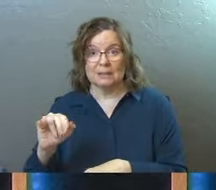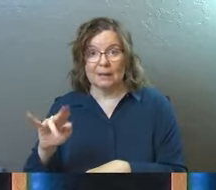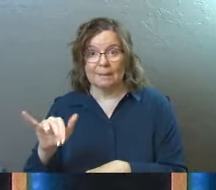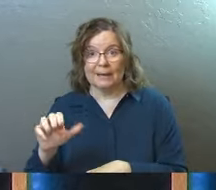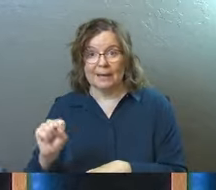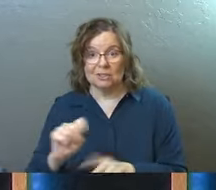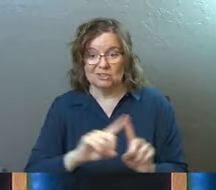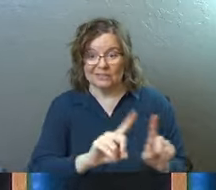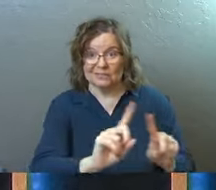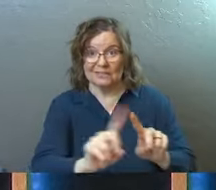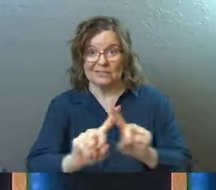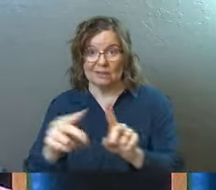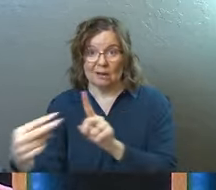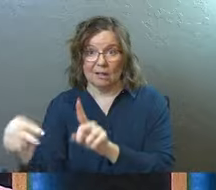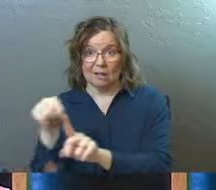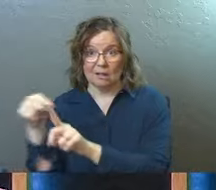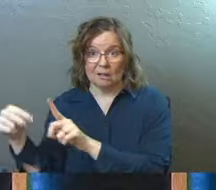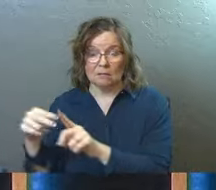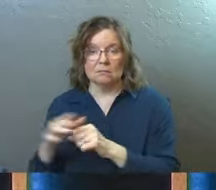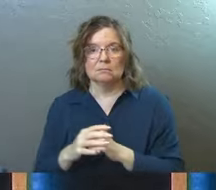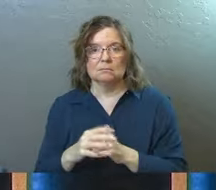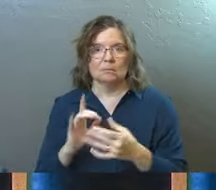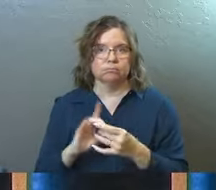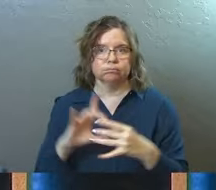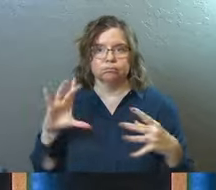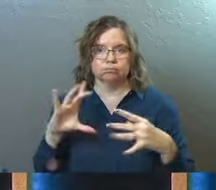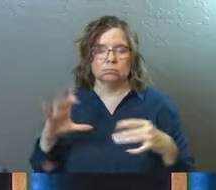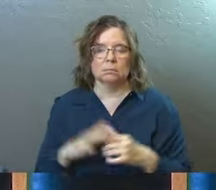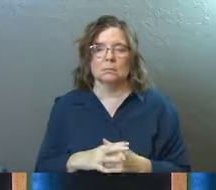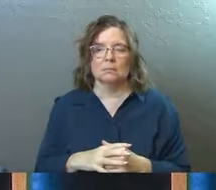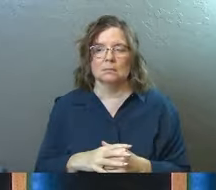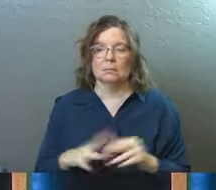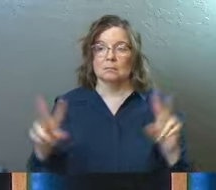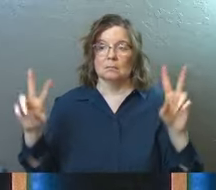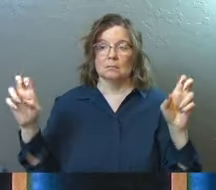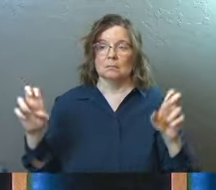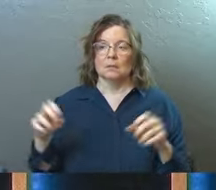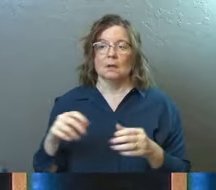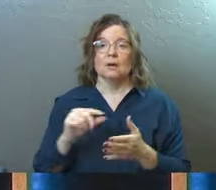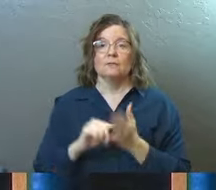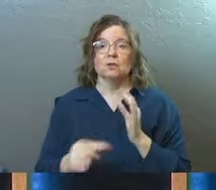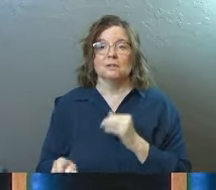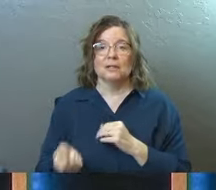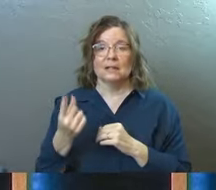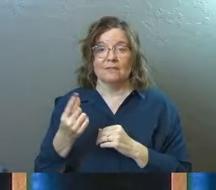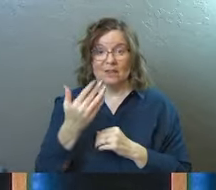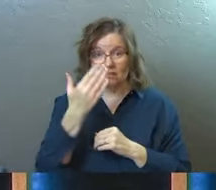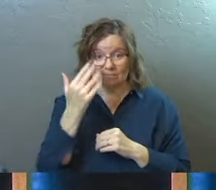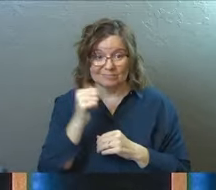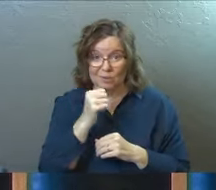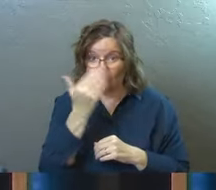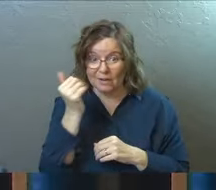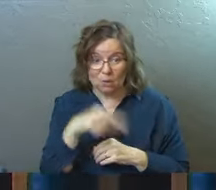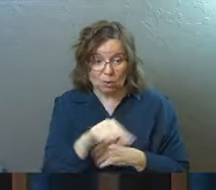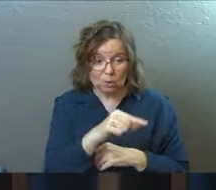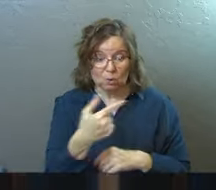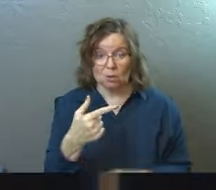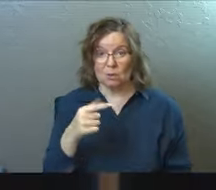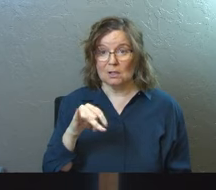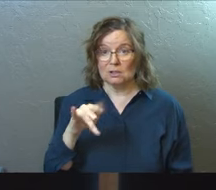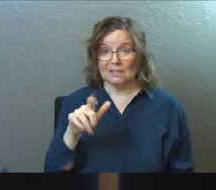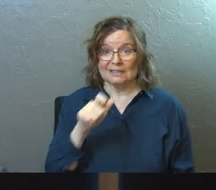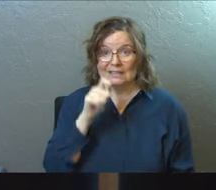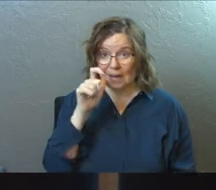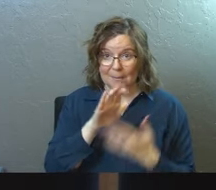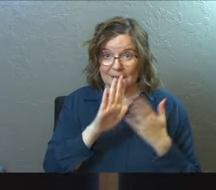salvation heals that. Ephesians 2.11. Don't forget that you Gentiles used to be outsiders. You were